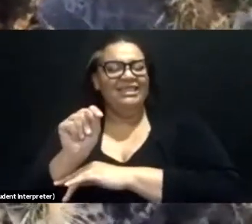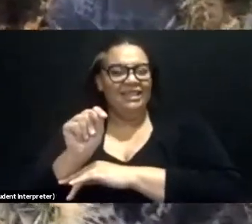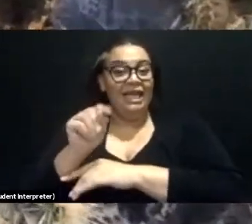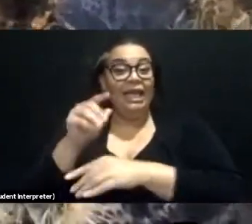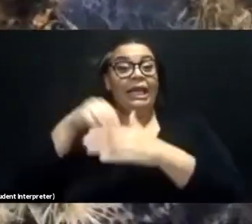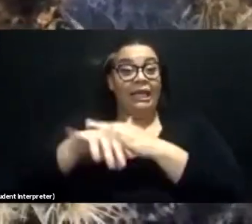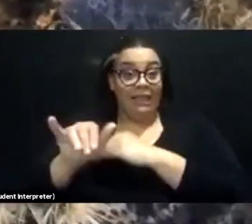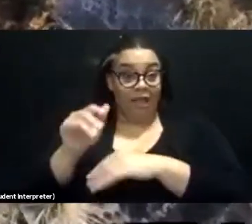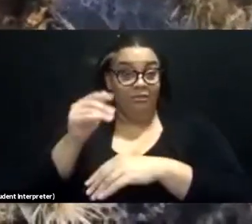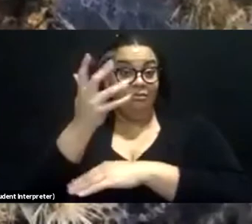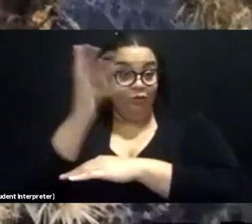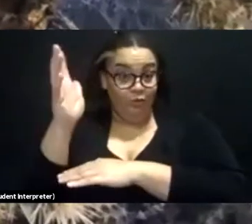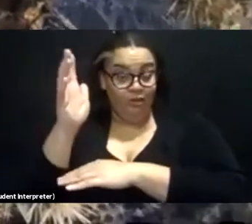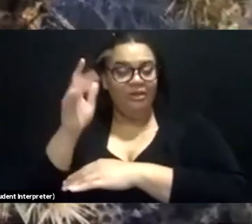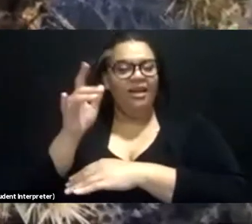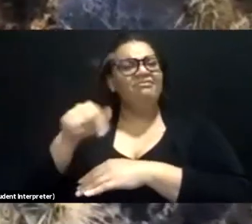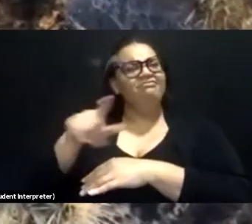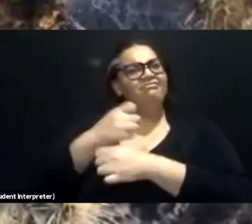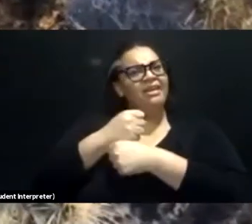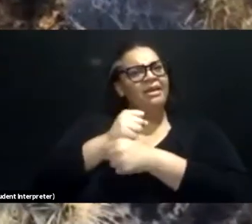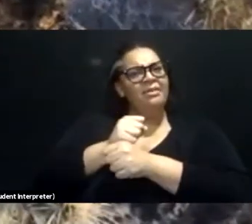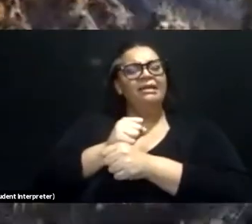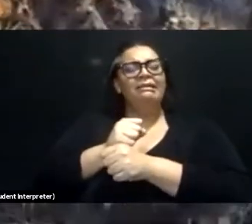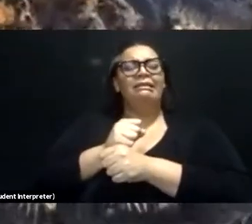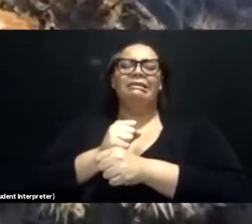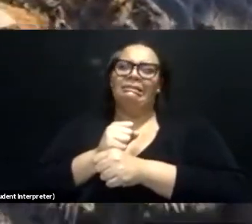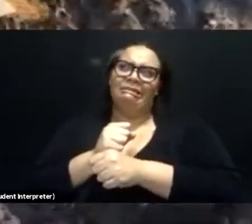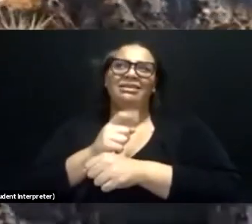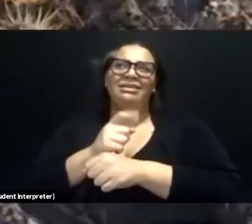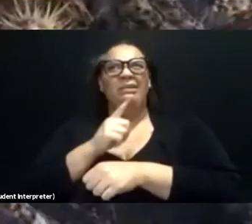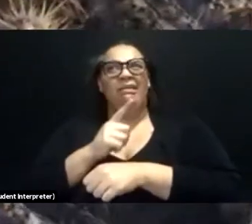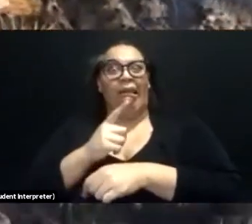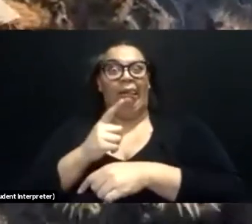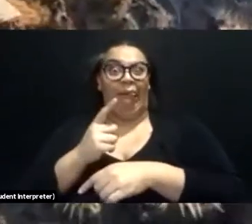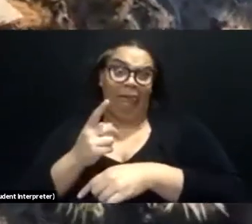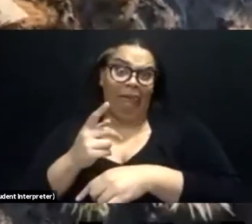really pretty obnoxious kind of call.